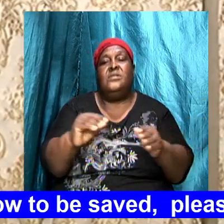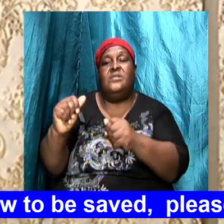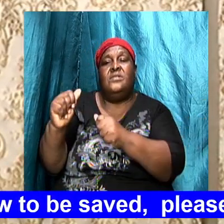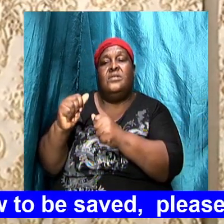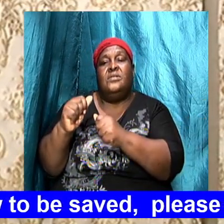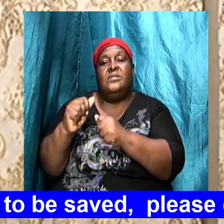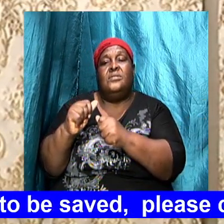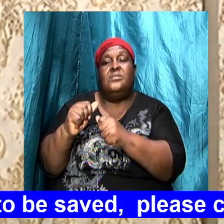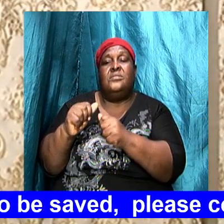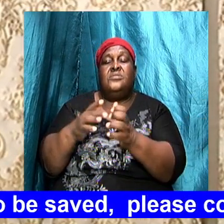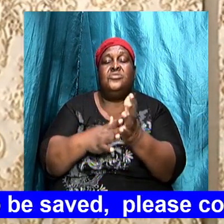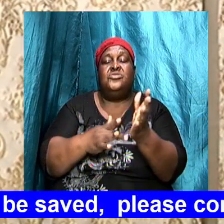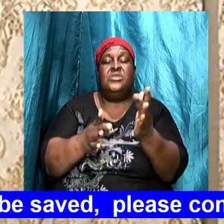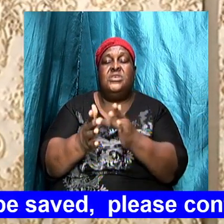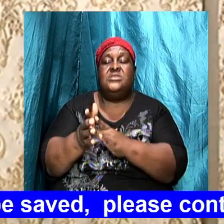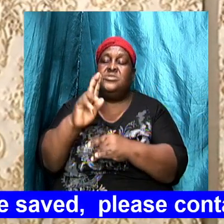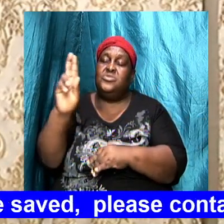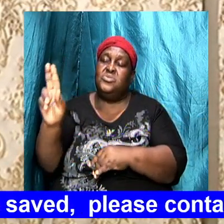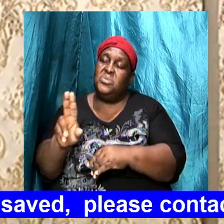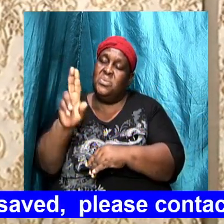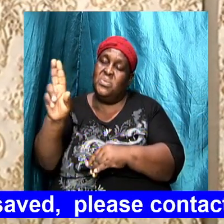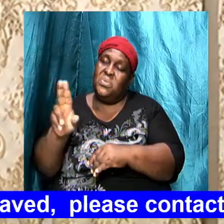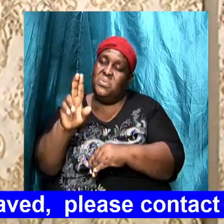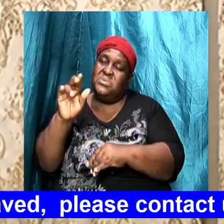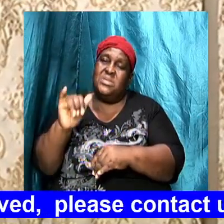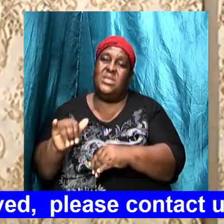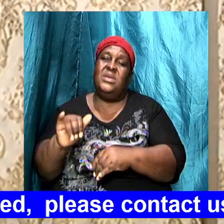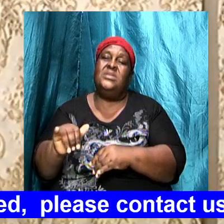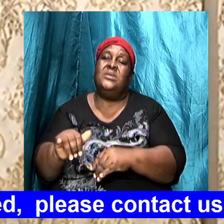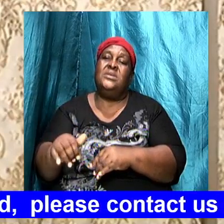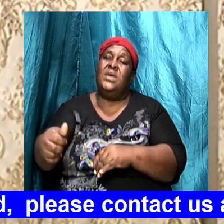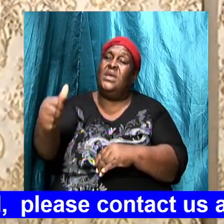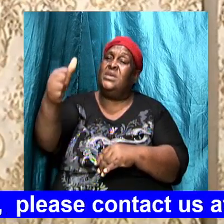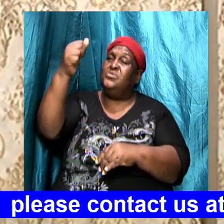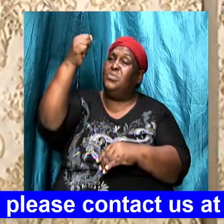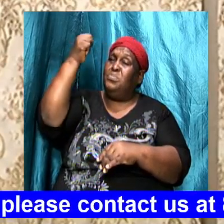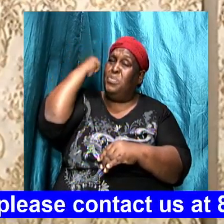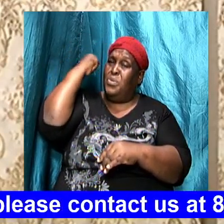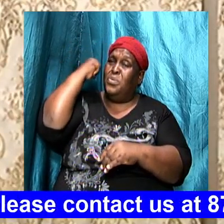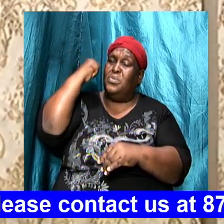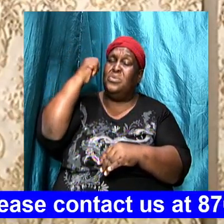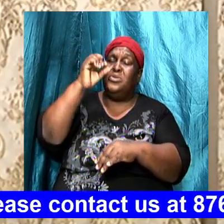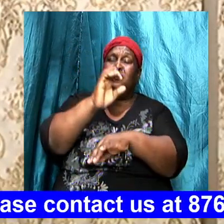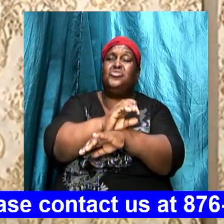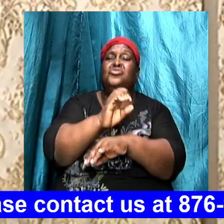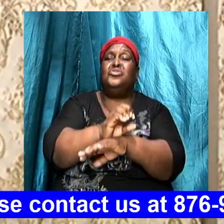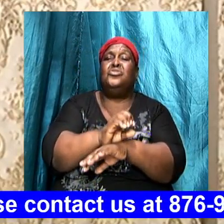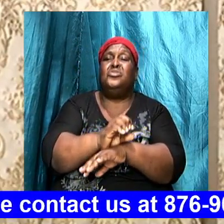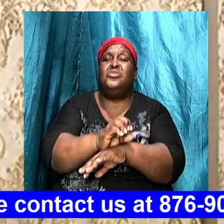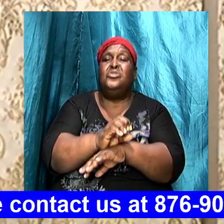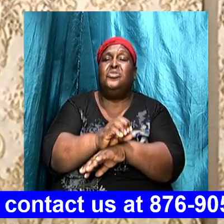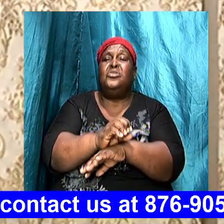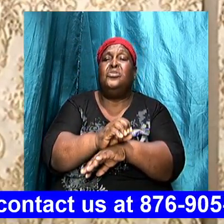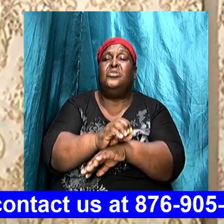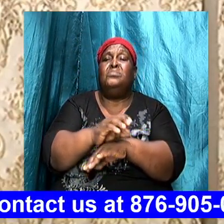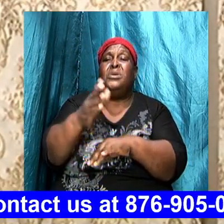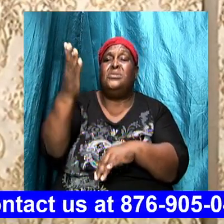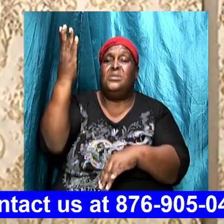and Jesus is using that as the rebuke to the church of Ephesus and this is how